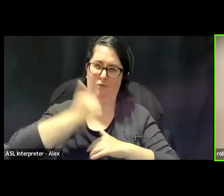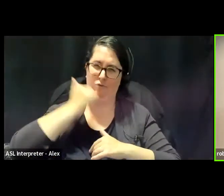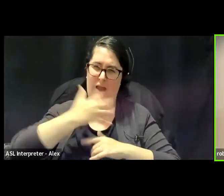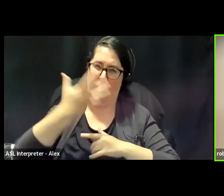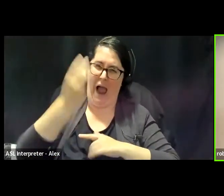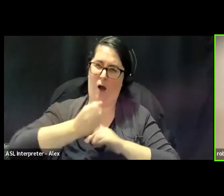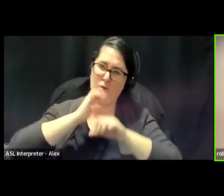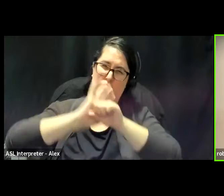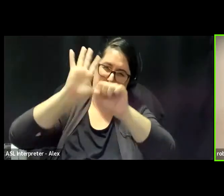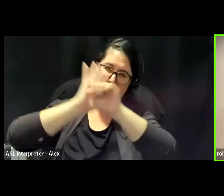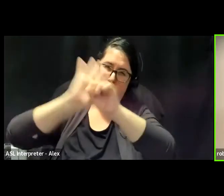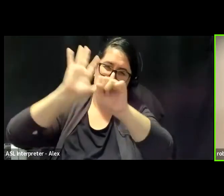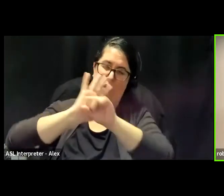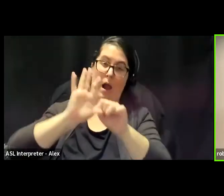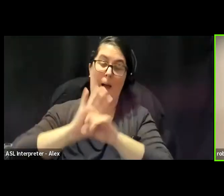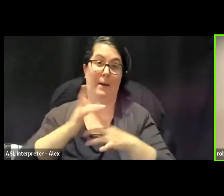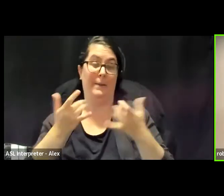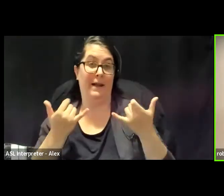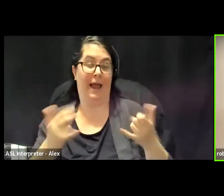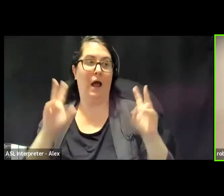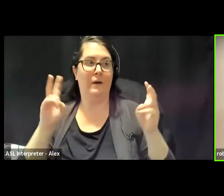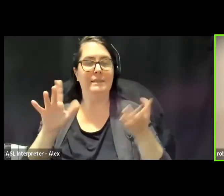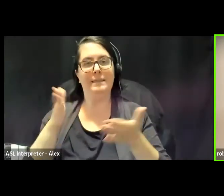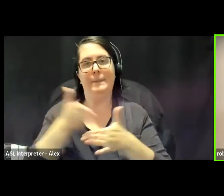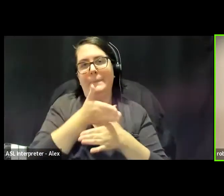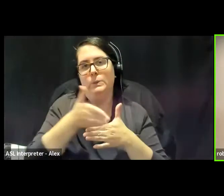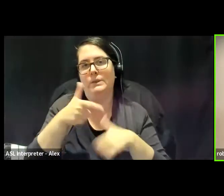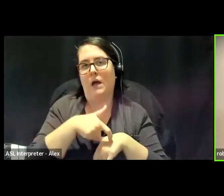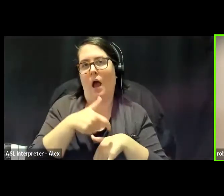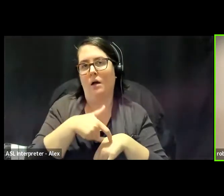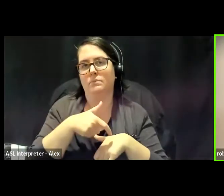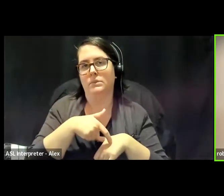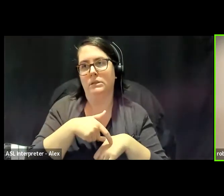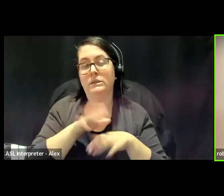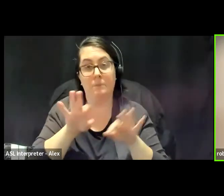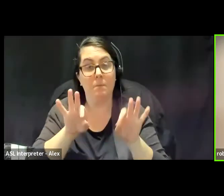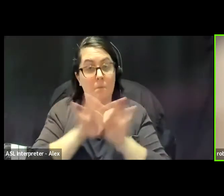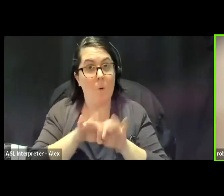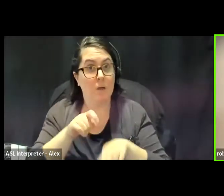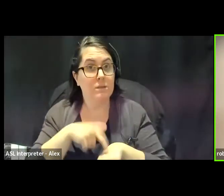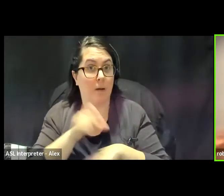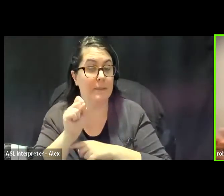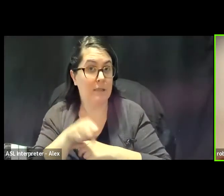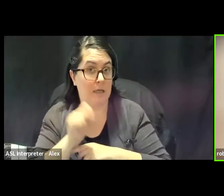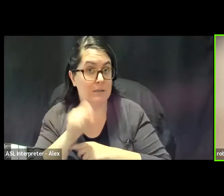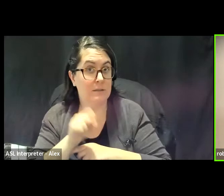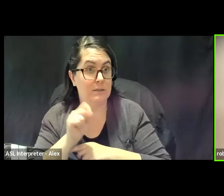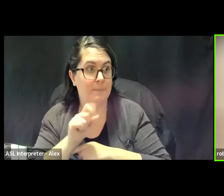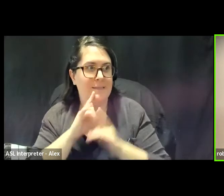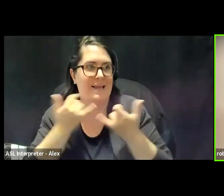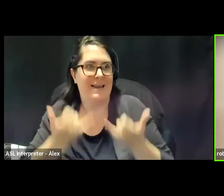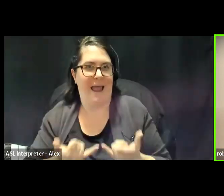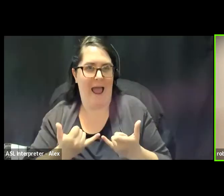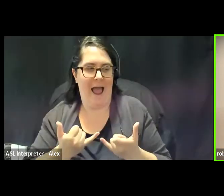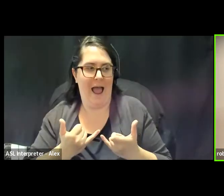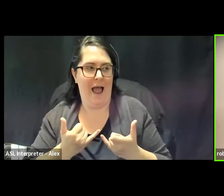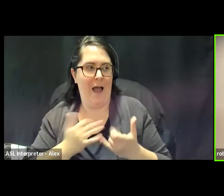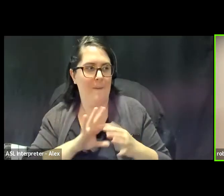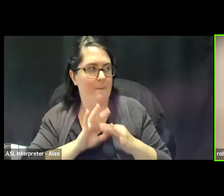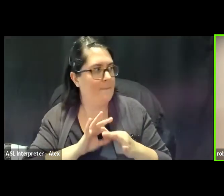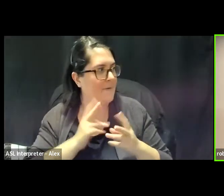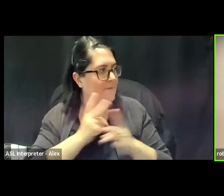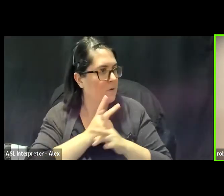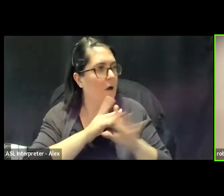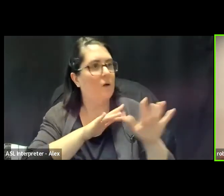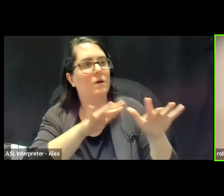what I try to think of sometimes as the in-between times, this is a really important moment to be making these kinds of connections, to be talking